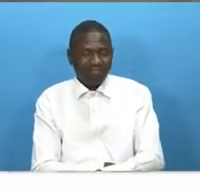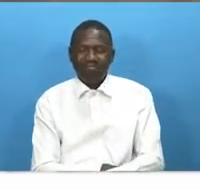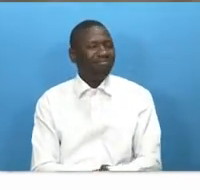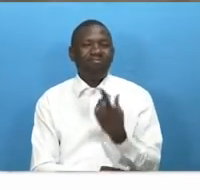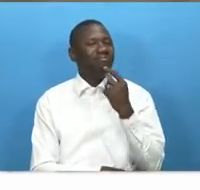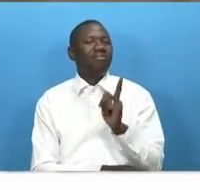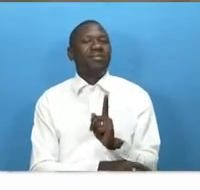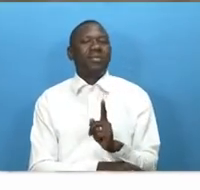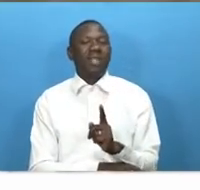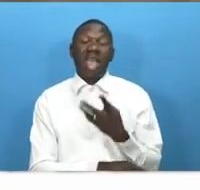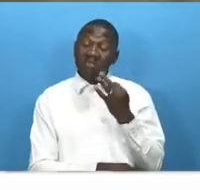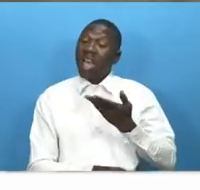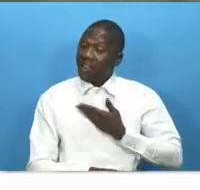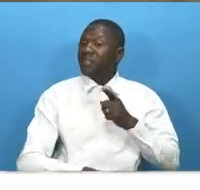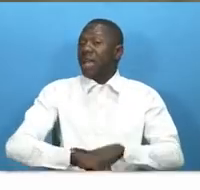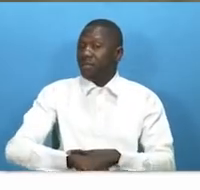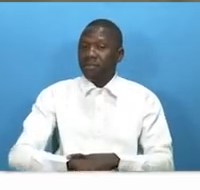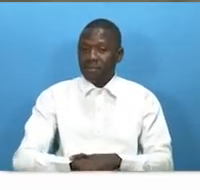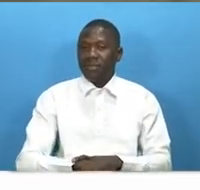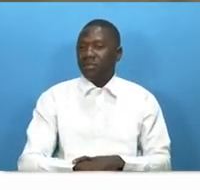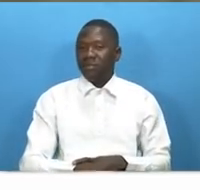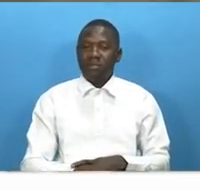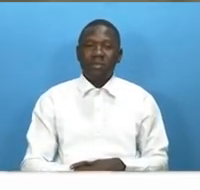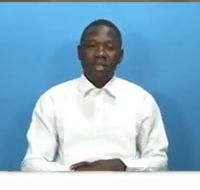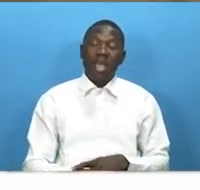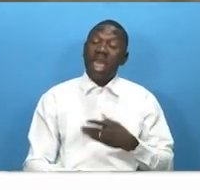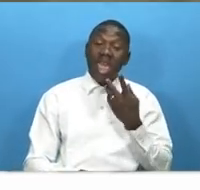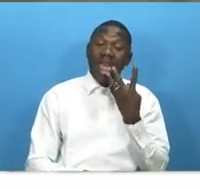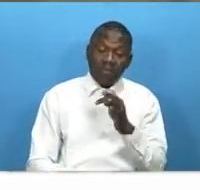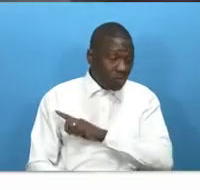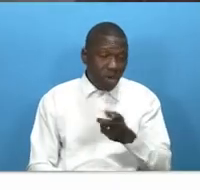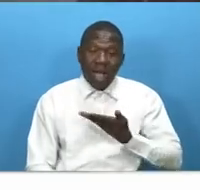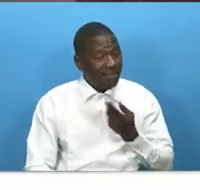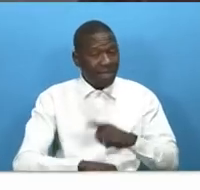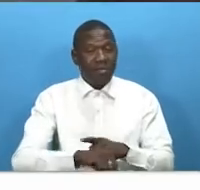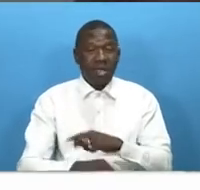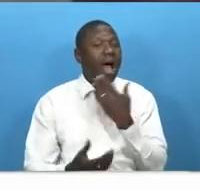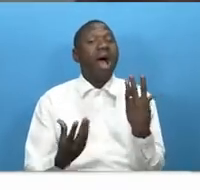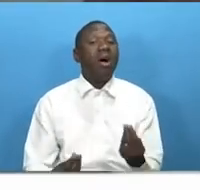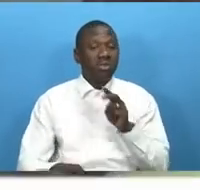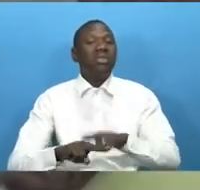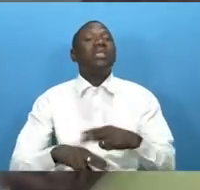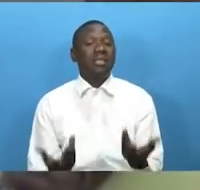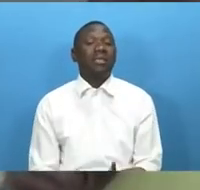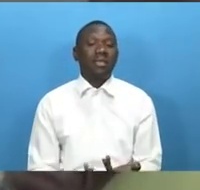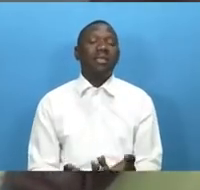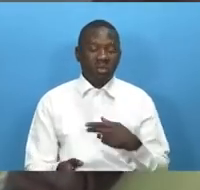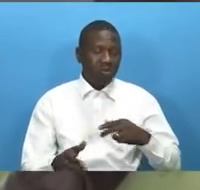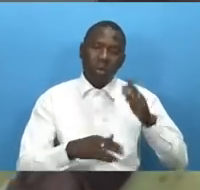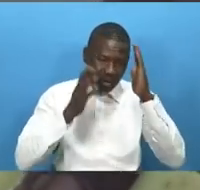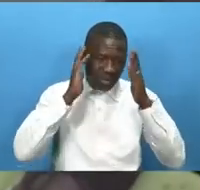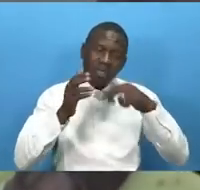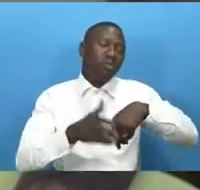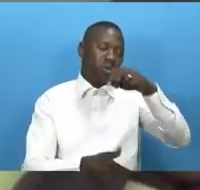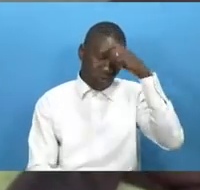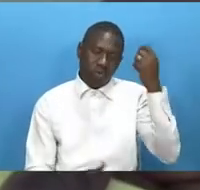if you don't have time you won't sit and drink it throughout the day according to research green tea is full of